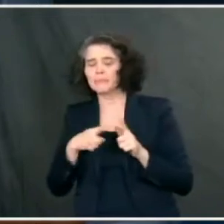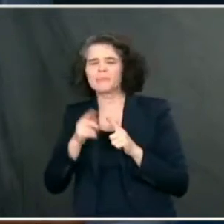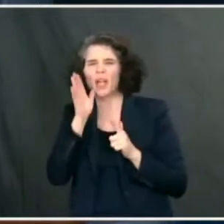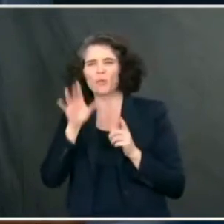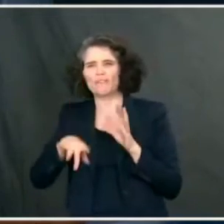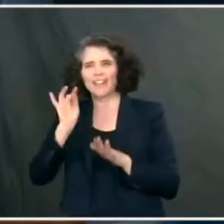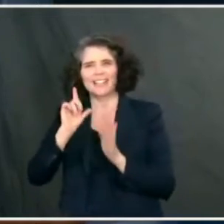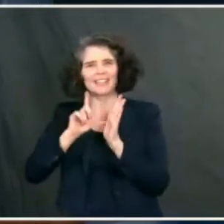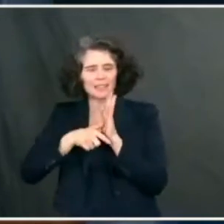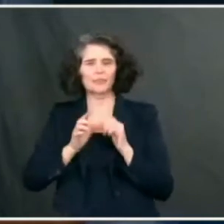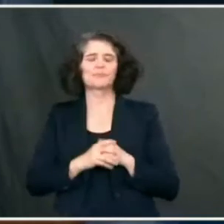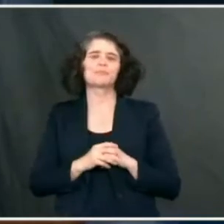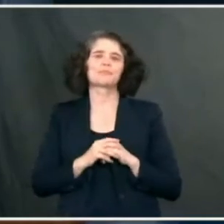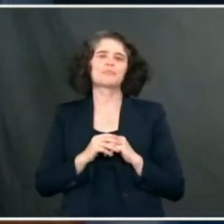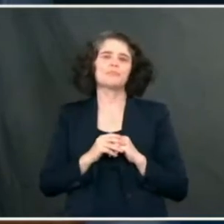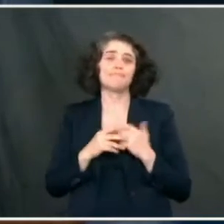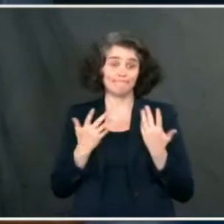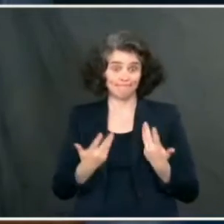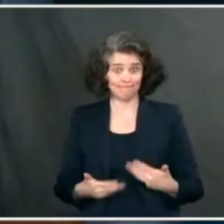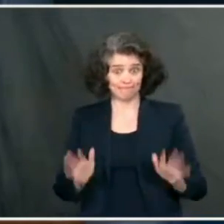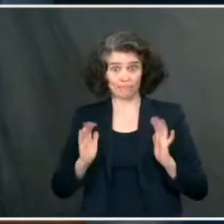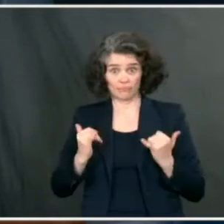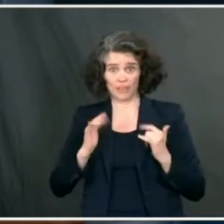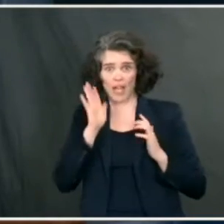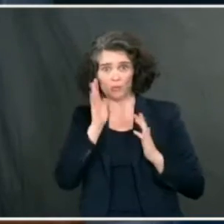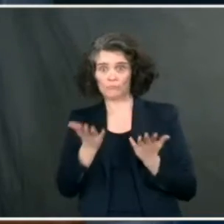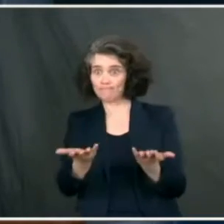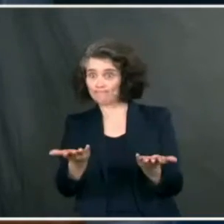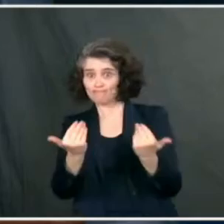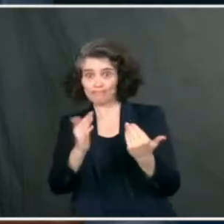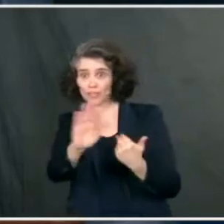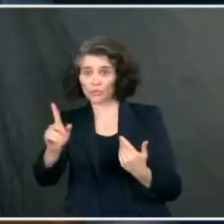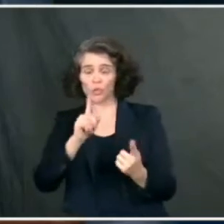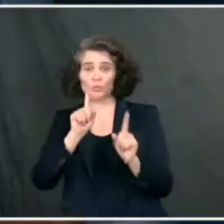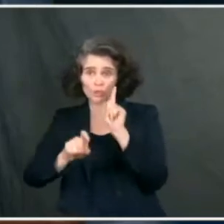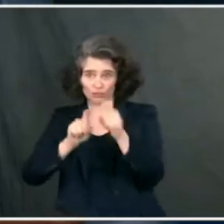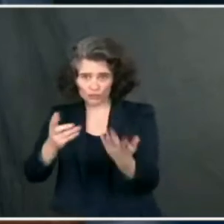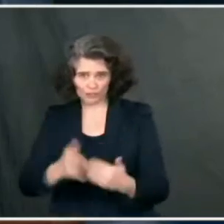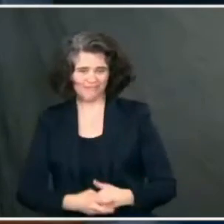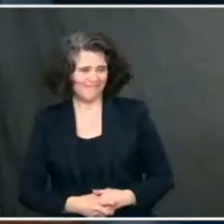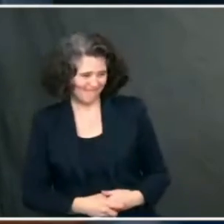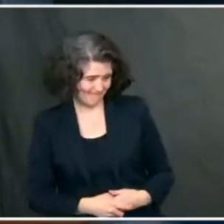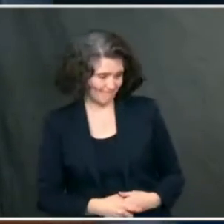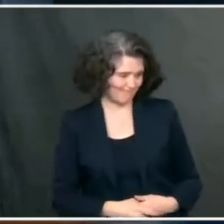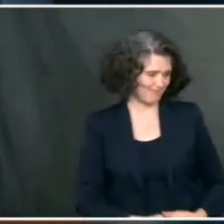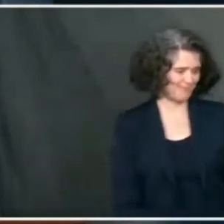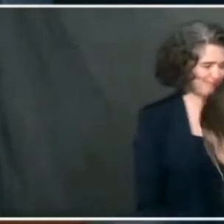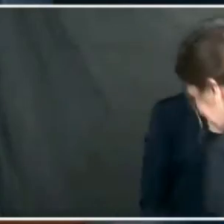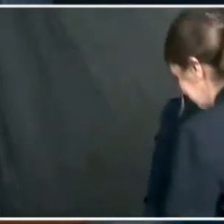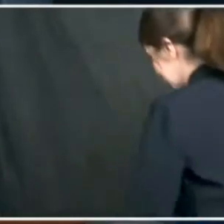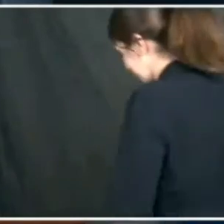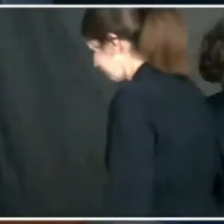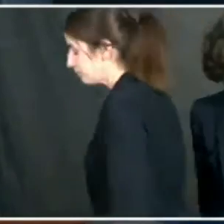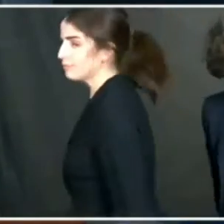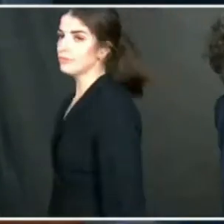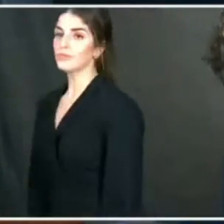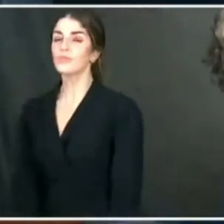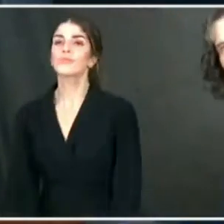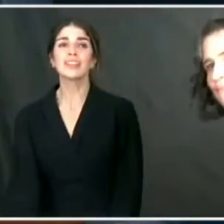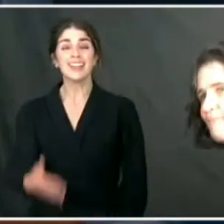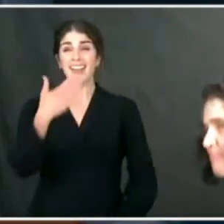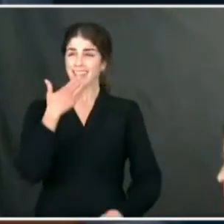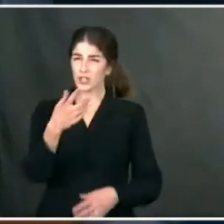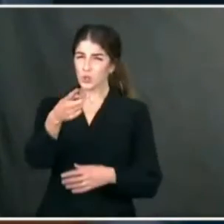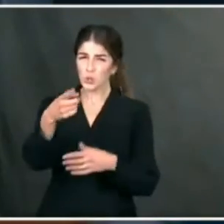it a little bit later. With that, I'm happy to hear your question. Zeke, why don't you kick us off? Thanks, Jen. There was some